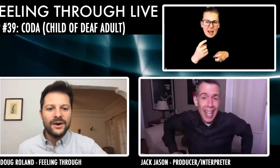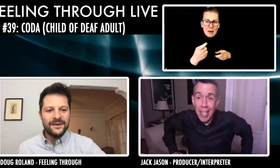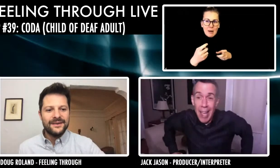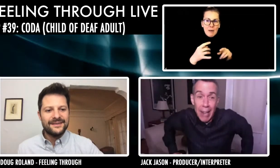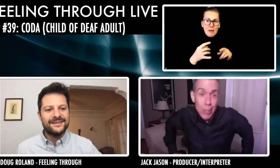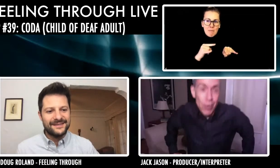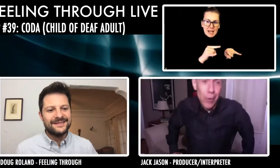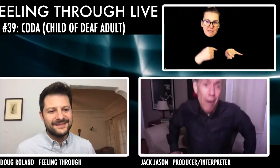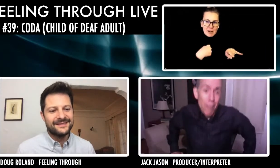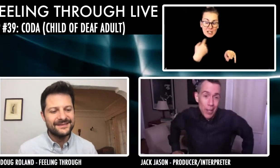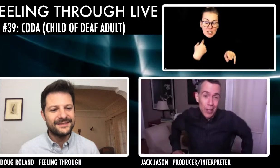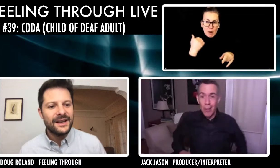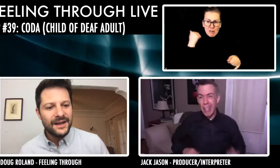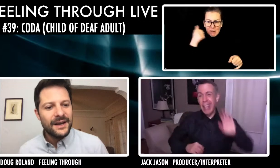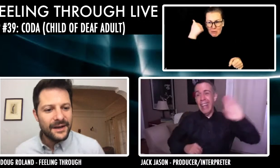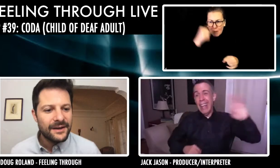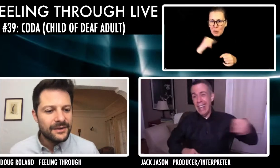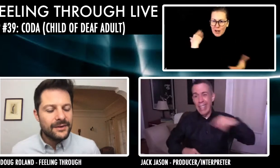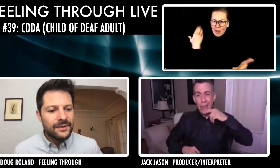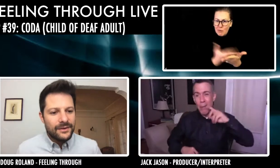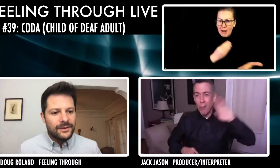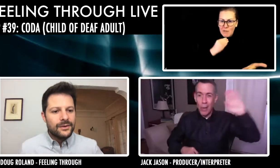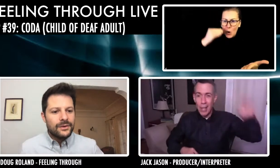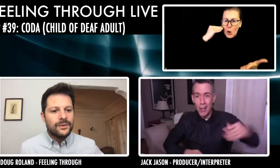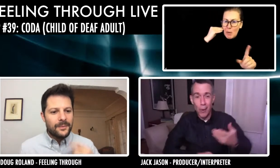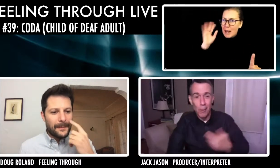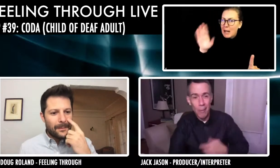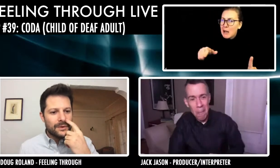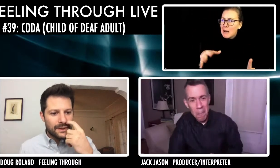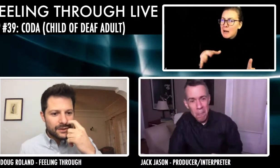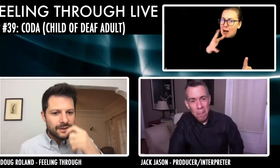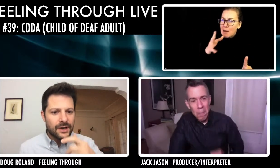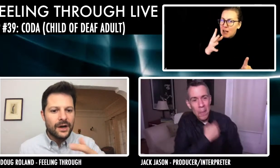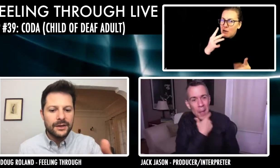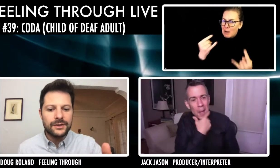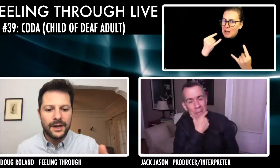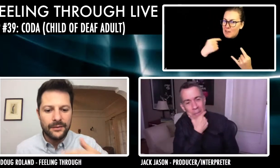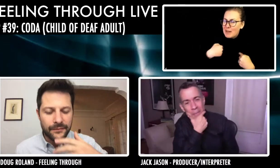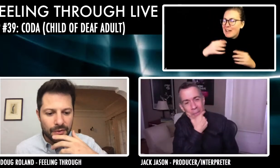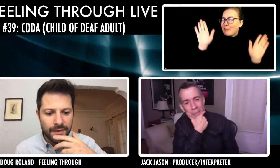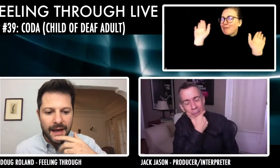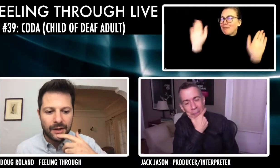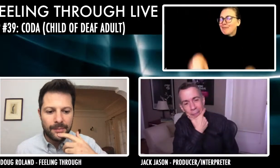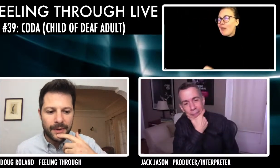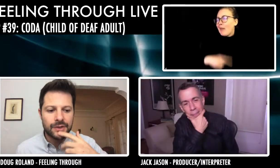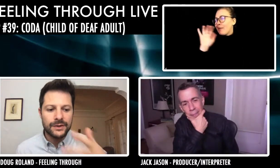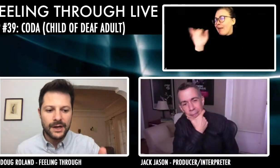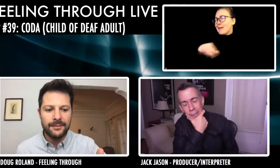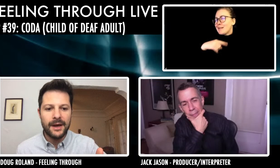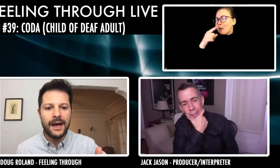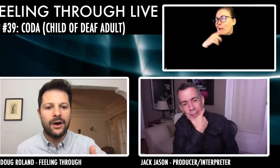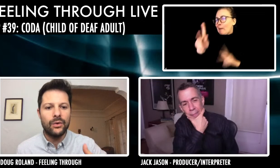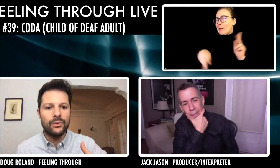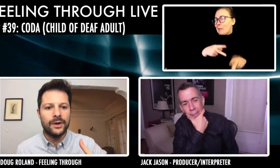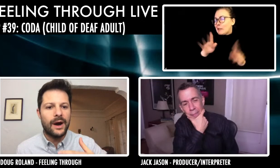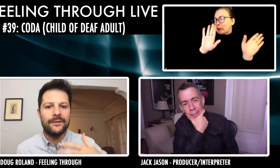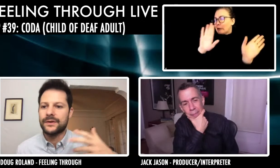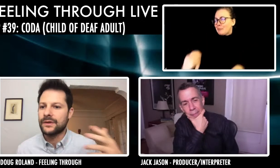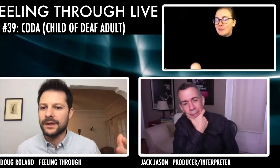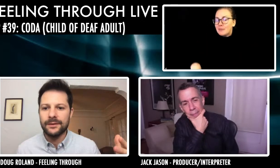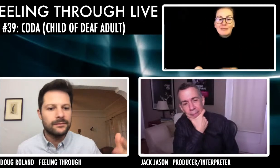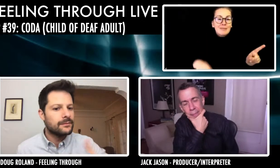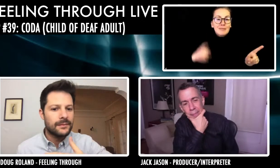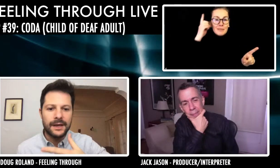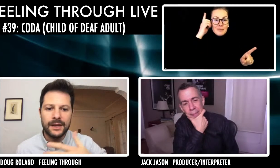And that's the attitude I grew up with, you know, like hearing people, what do they know? Well, it's been talking to kind of furthering that a little bit, cause you were talking about how, you know,